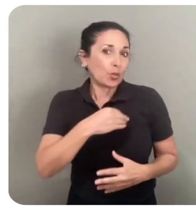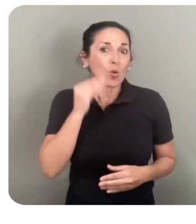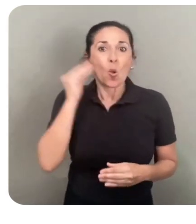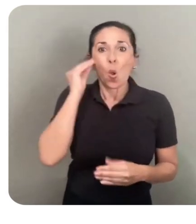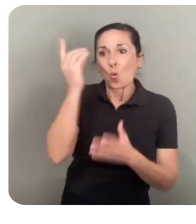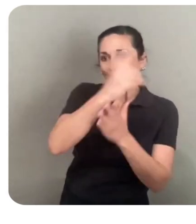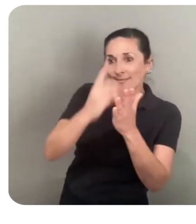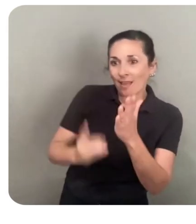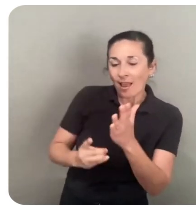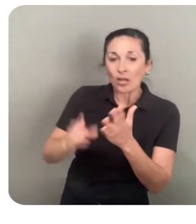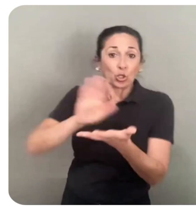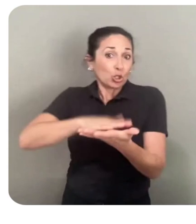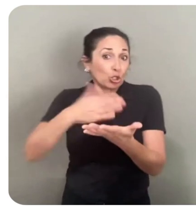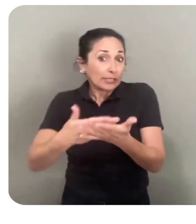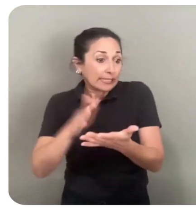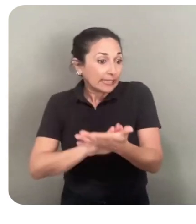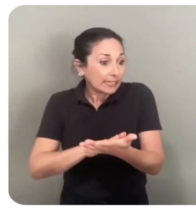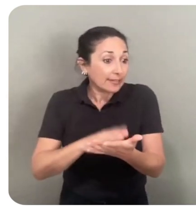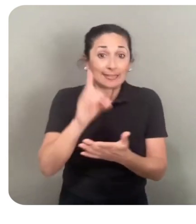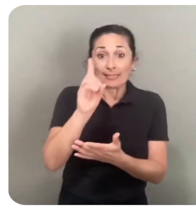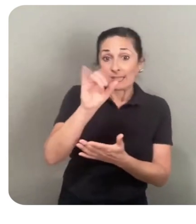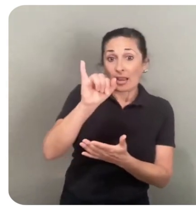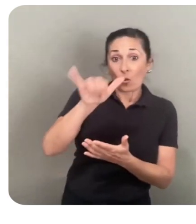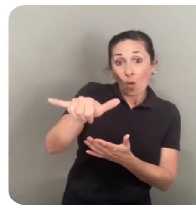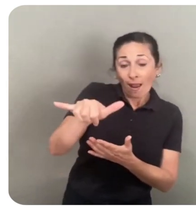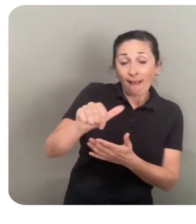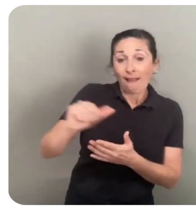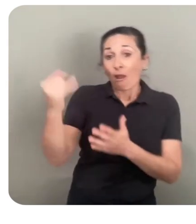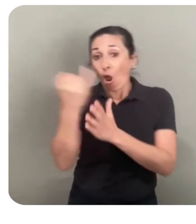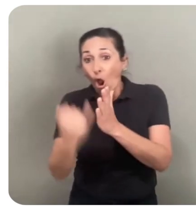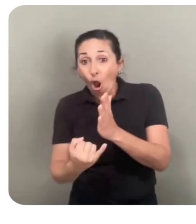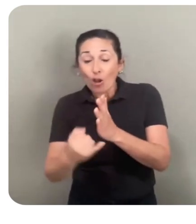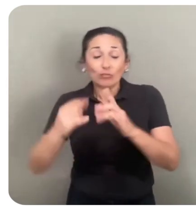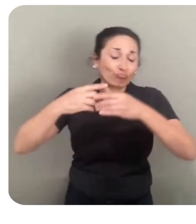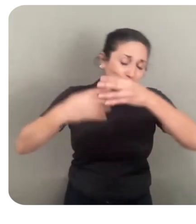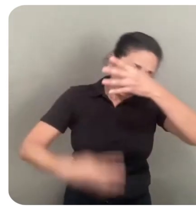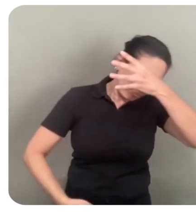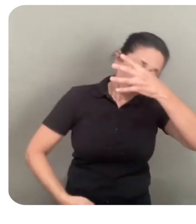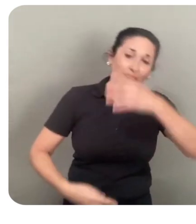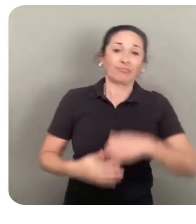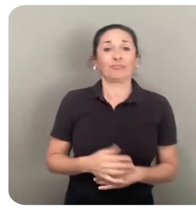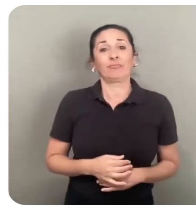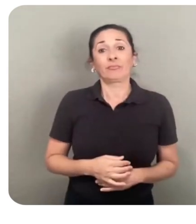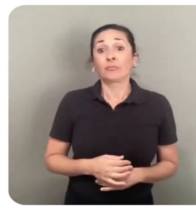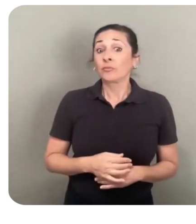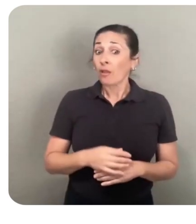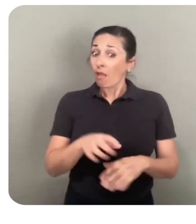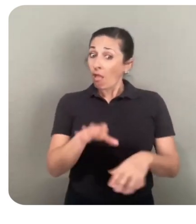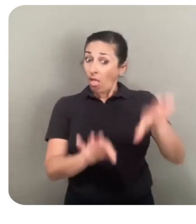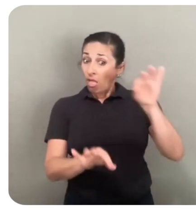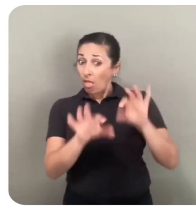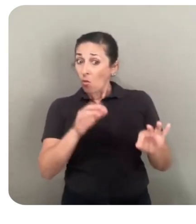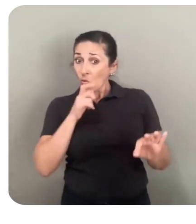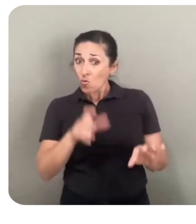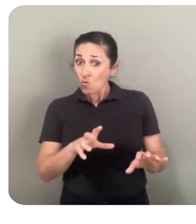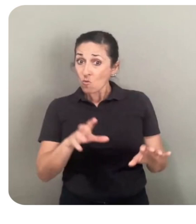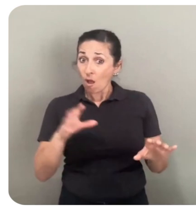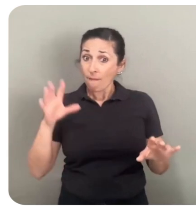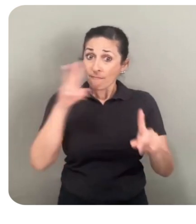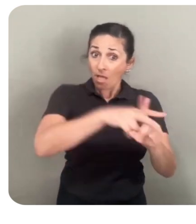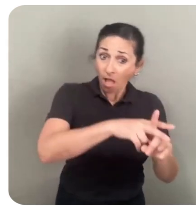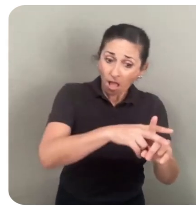shopping, cooking, DIY, arts, crafts, and more. Selected applicants could receive